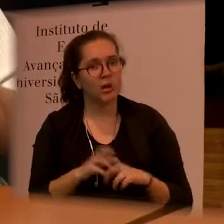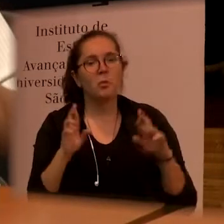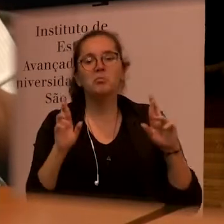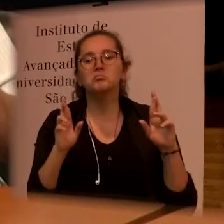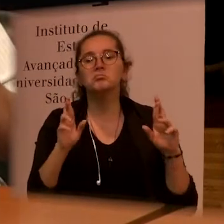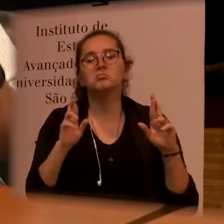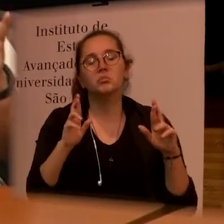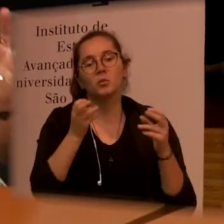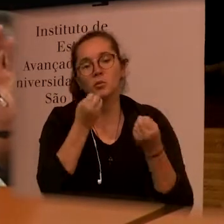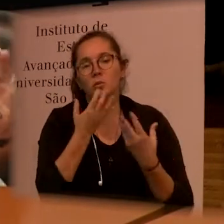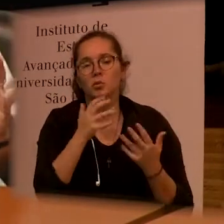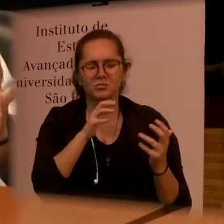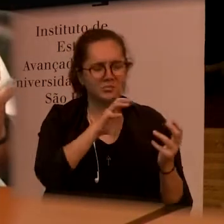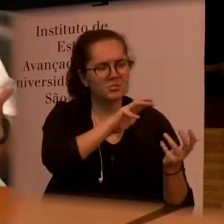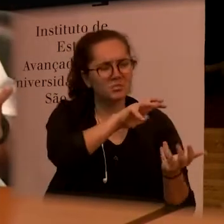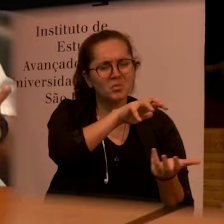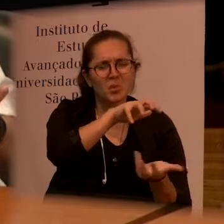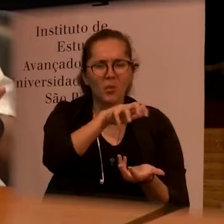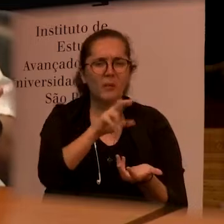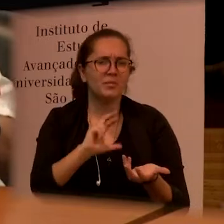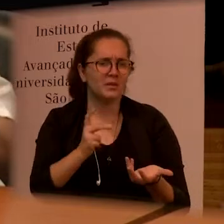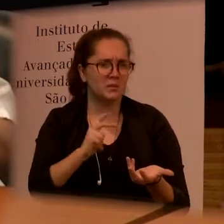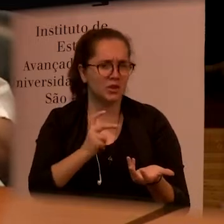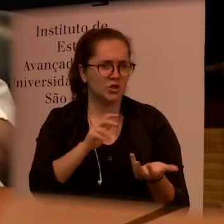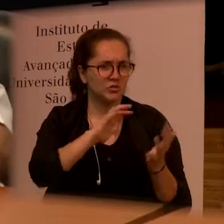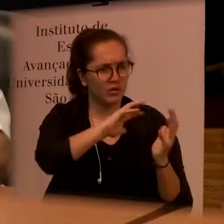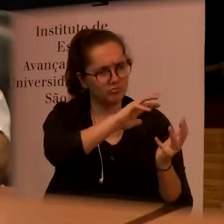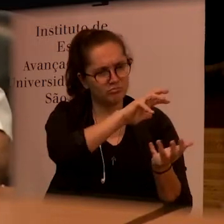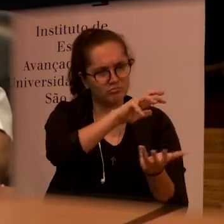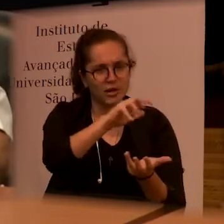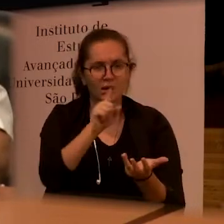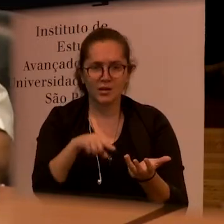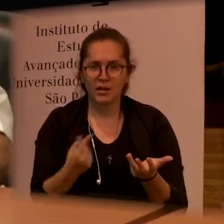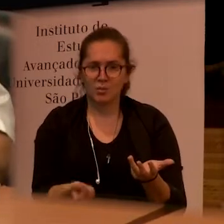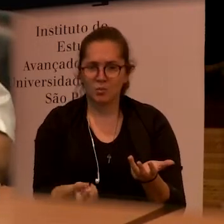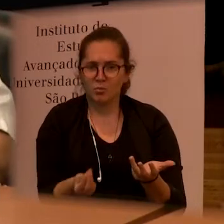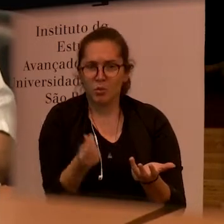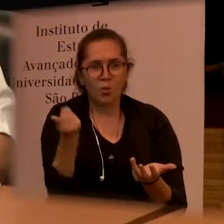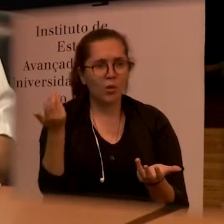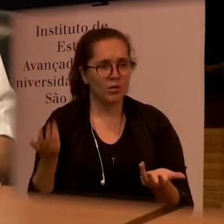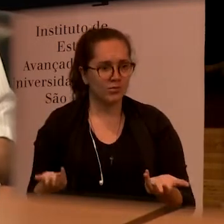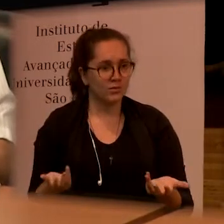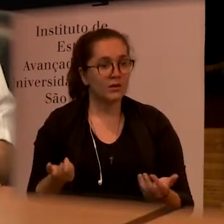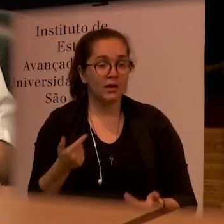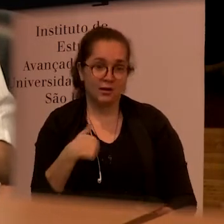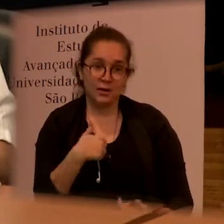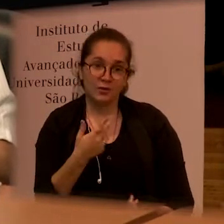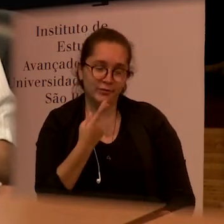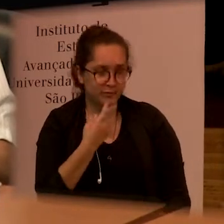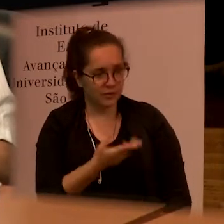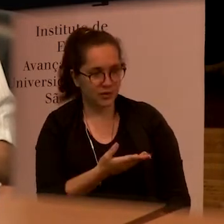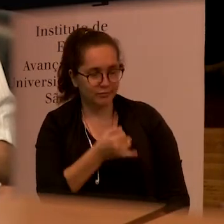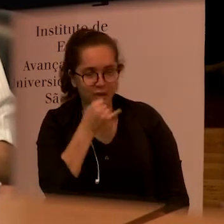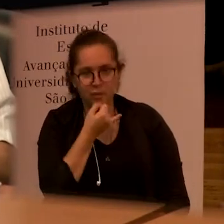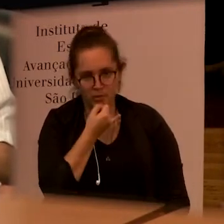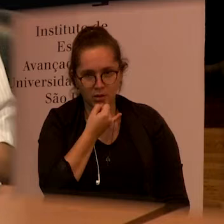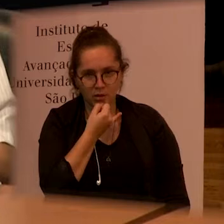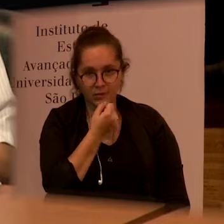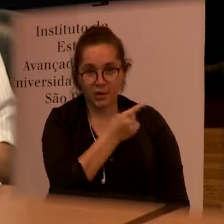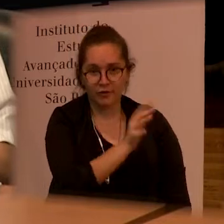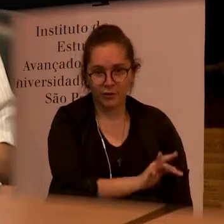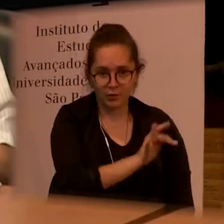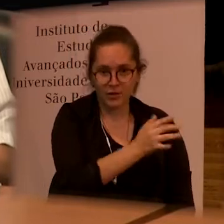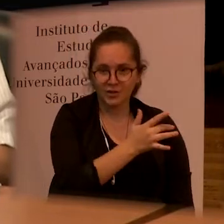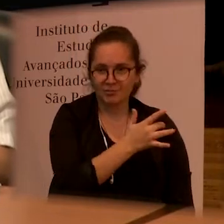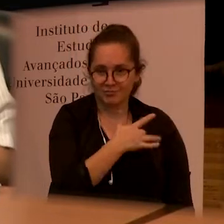brought us a very global perspective very rich I only feel sorry that the students of